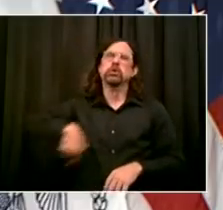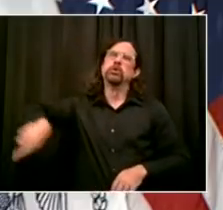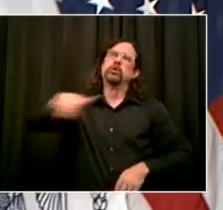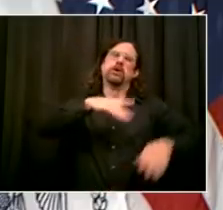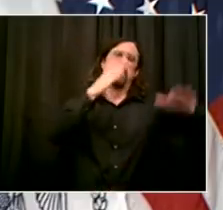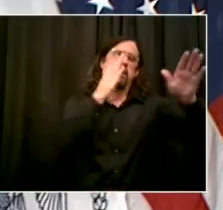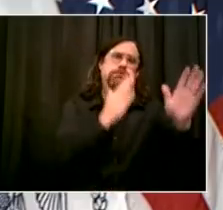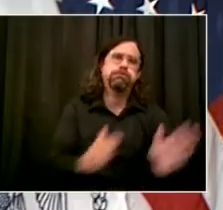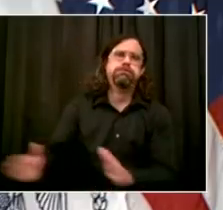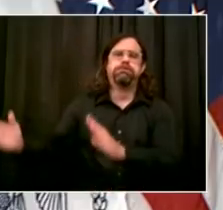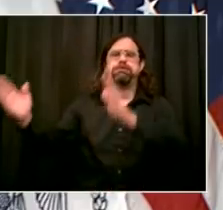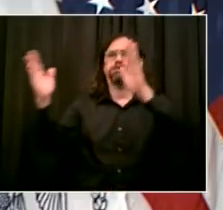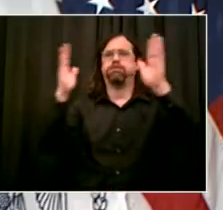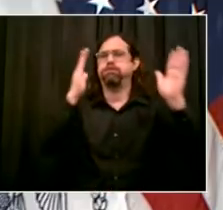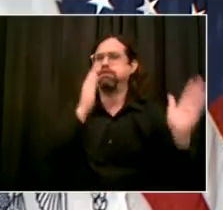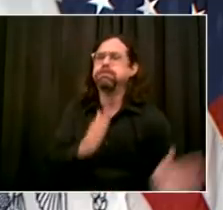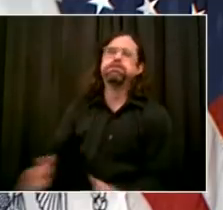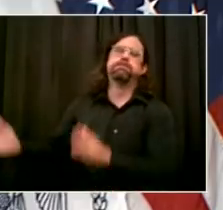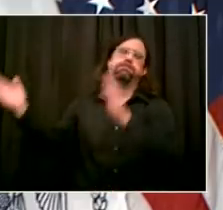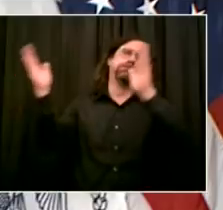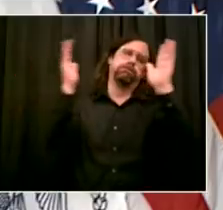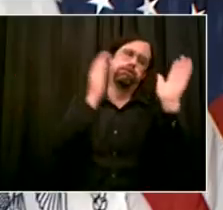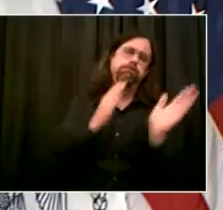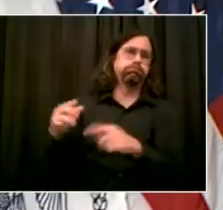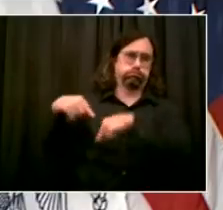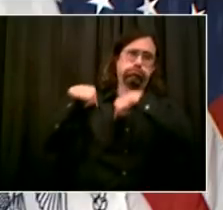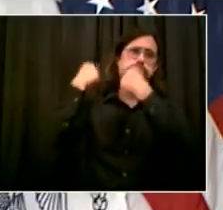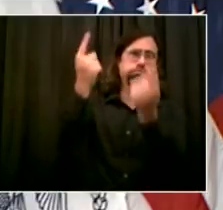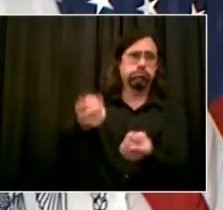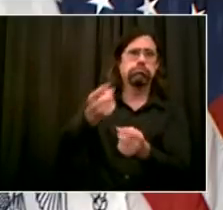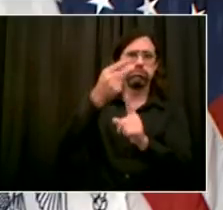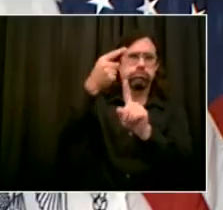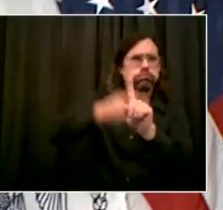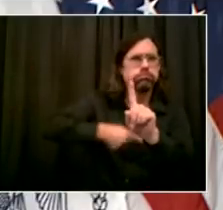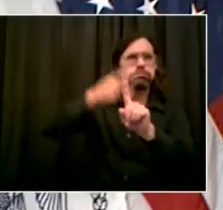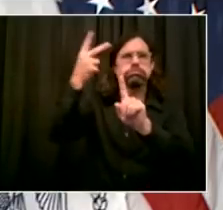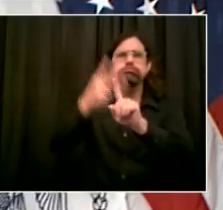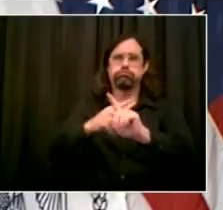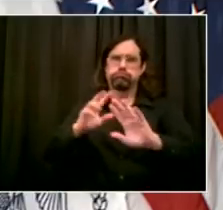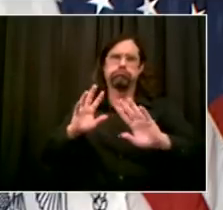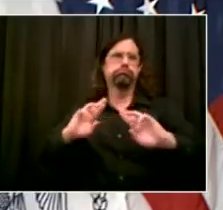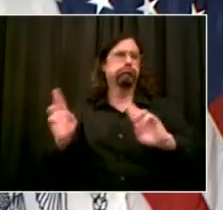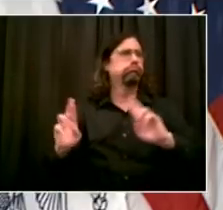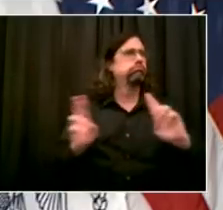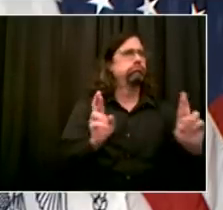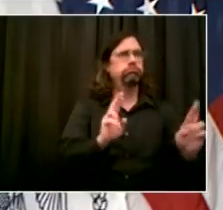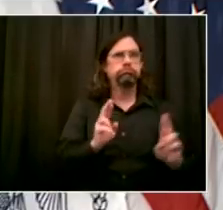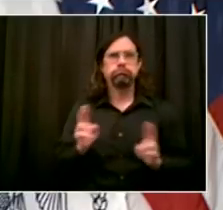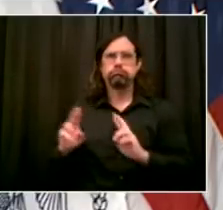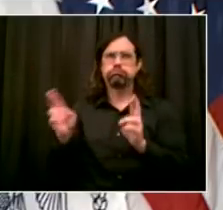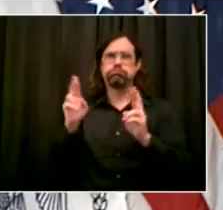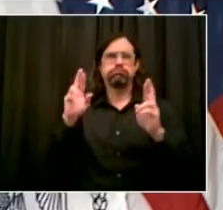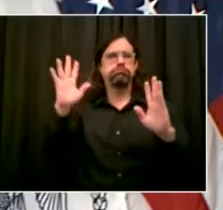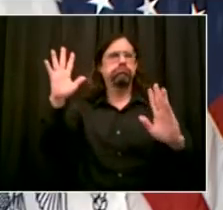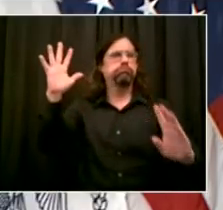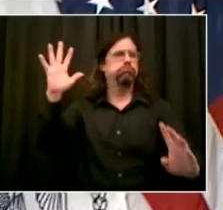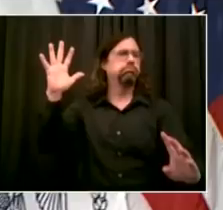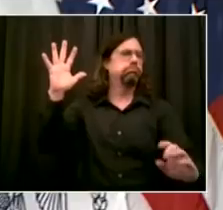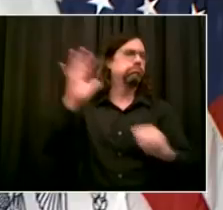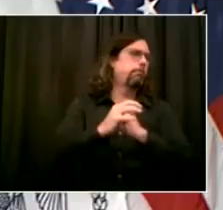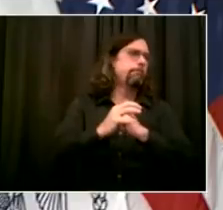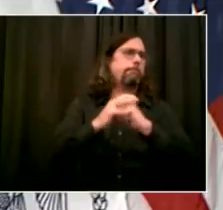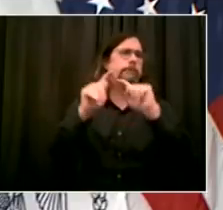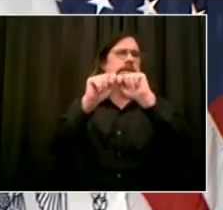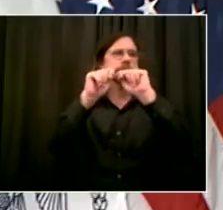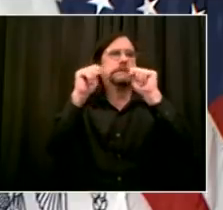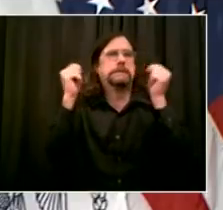of thousands of professionals. It's also your outstanding effort in fighting back against this disease, doing all the